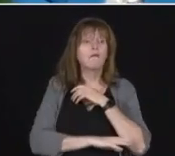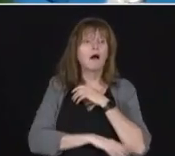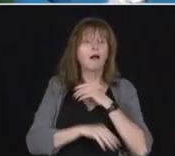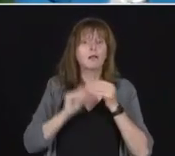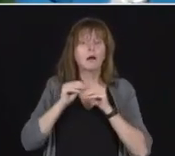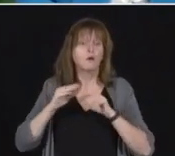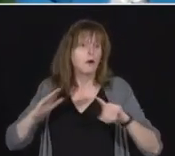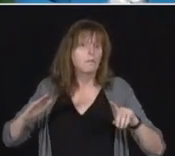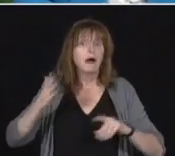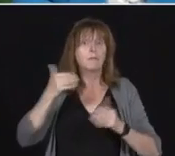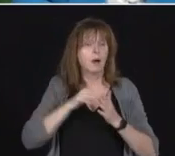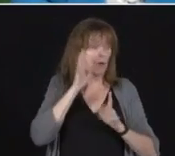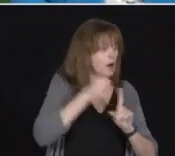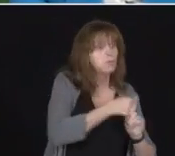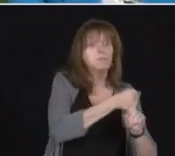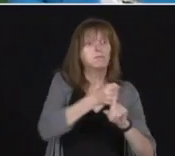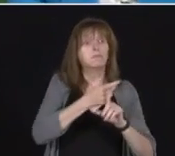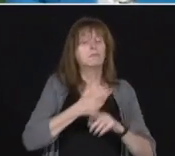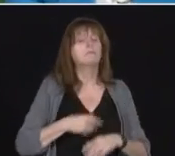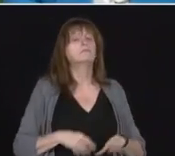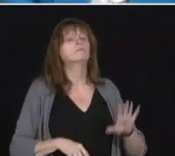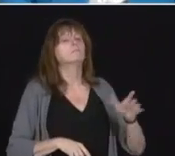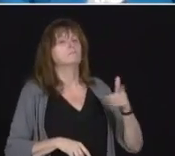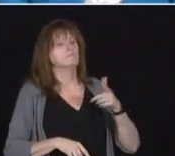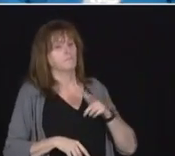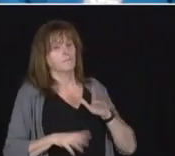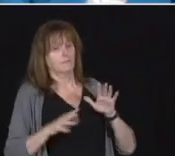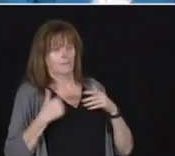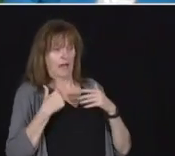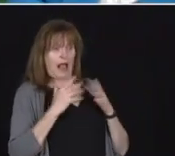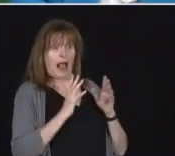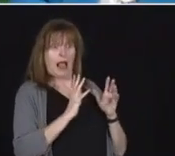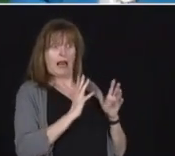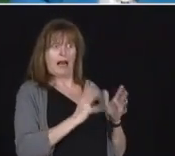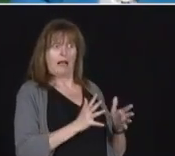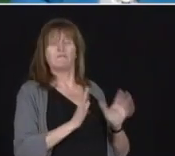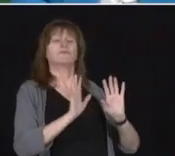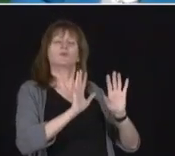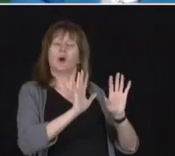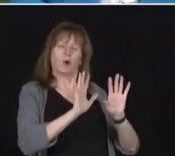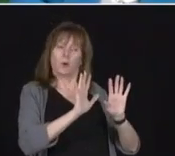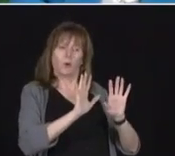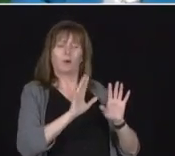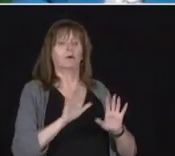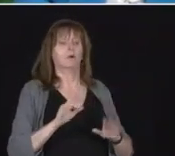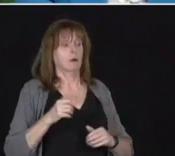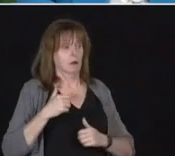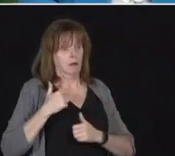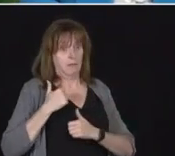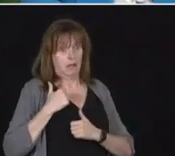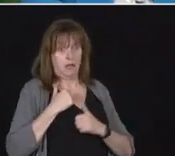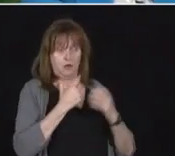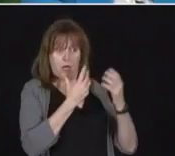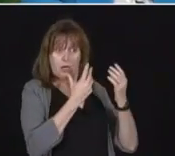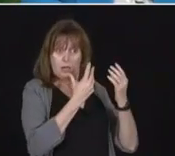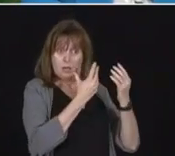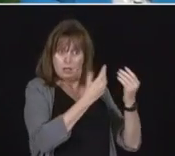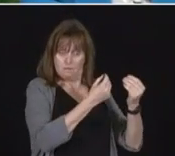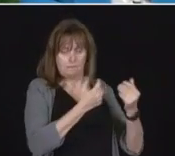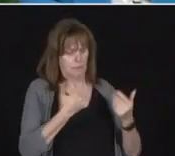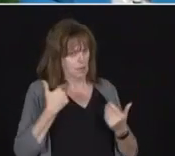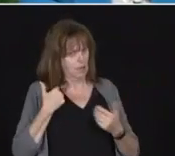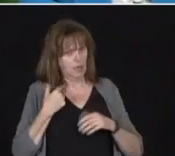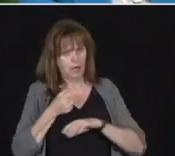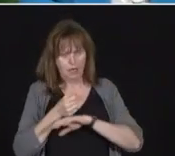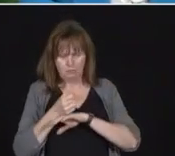leave them without assistance. When the Canadian Armed Forces leave, then we do have hospitals that are already working